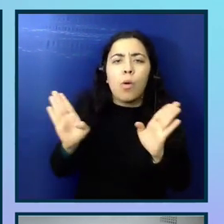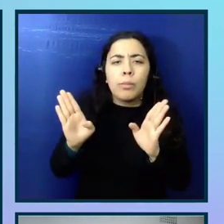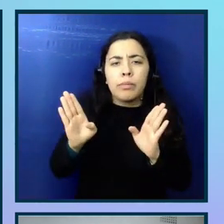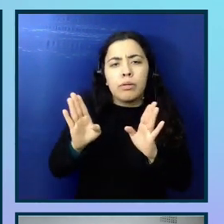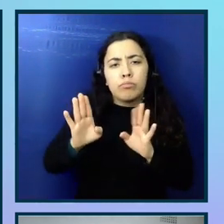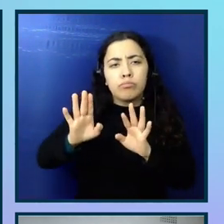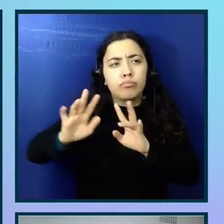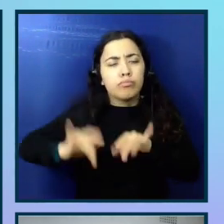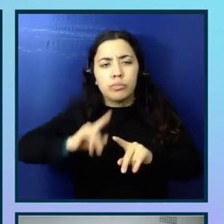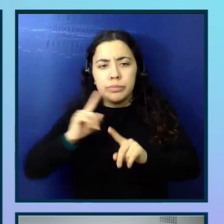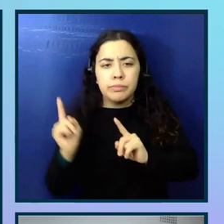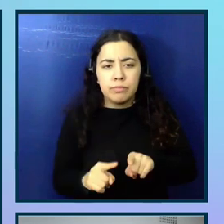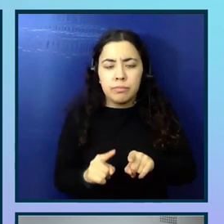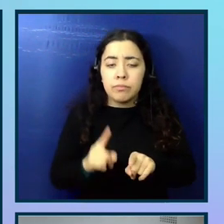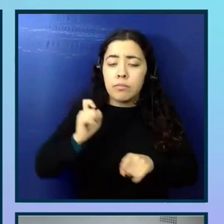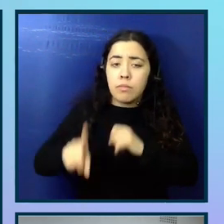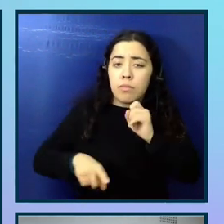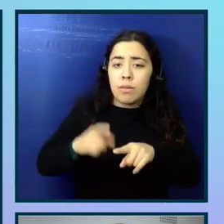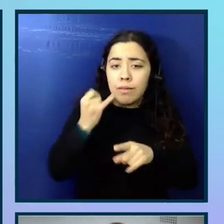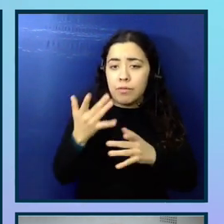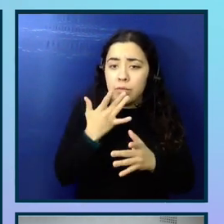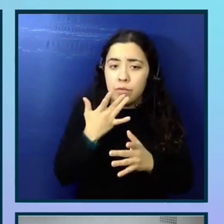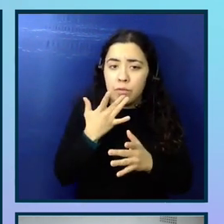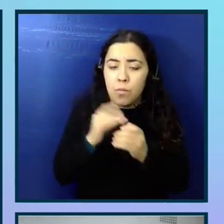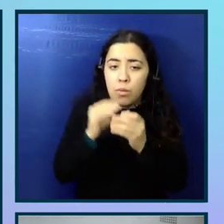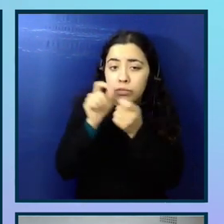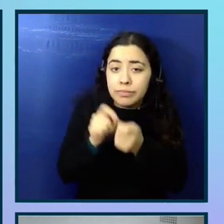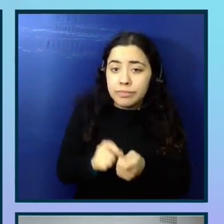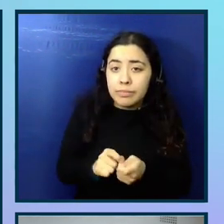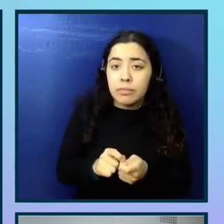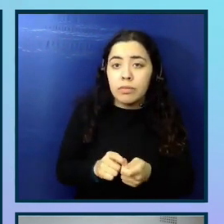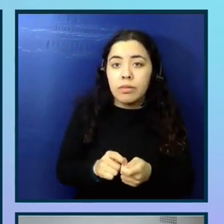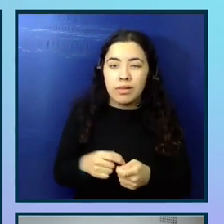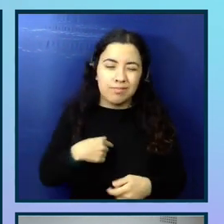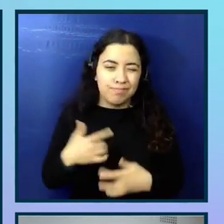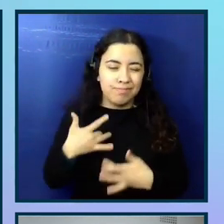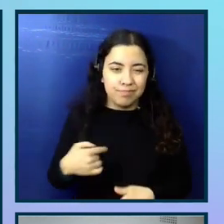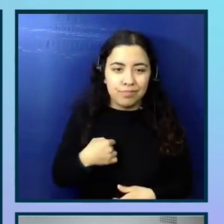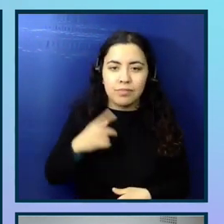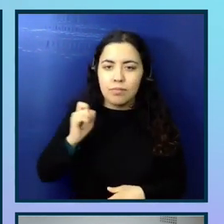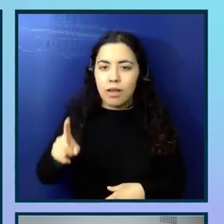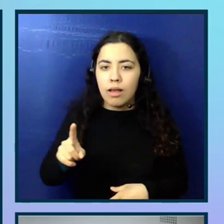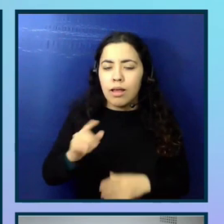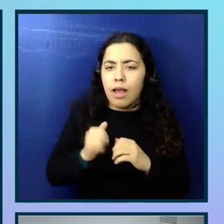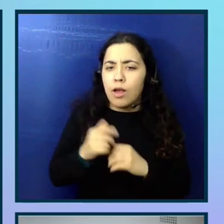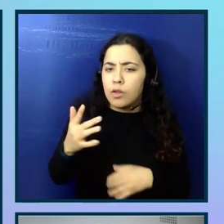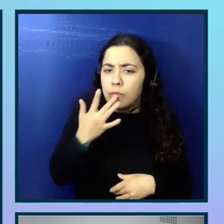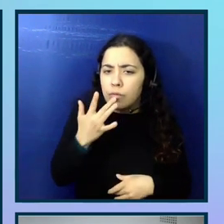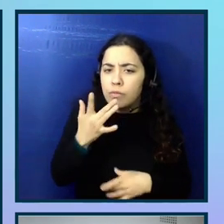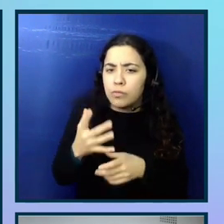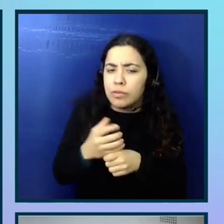And also ask things such as like, if you want to go into a bit more detail, like I usually do, you can ask, how would you prefer to